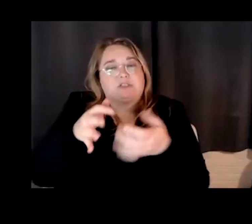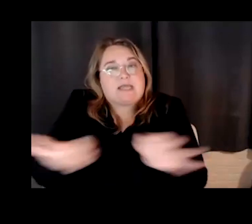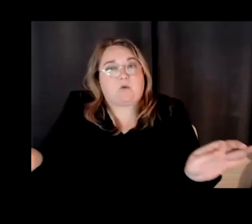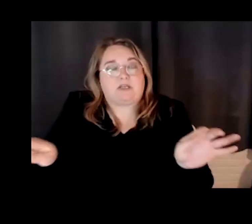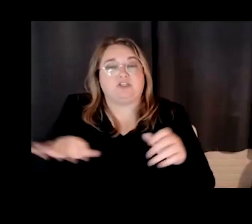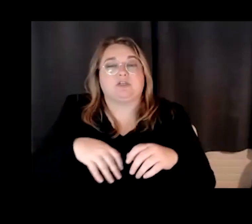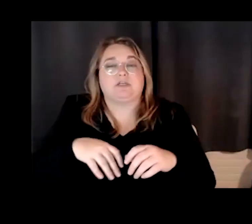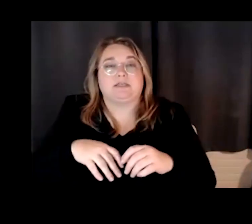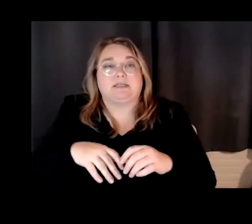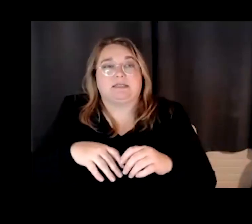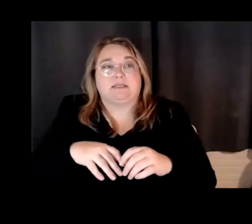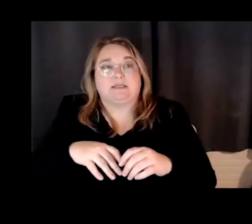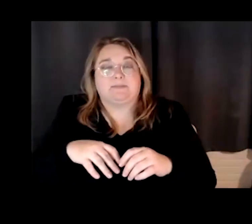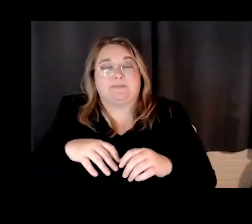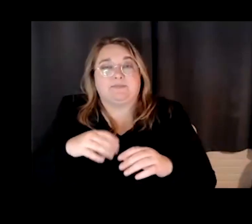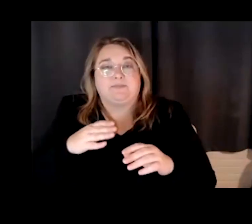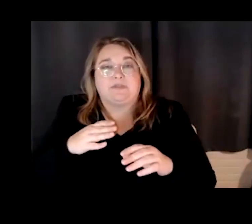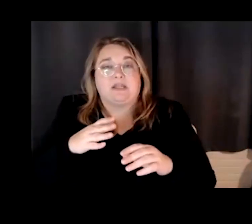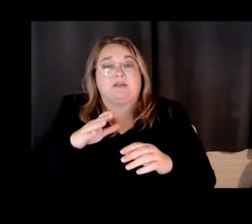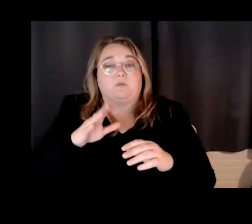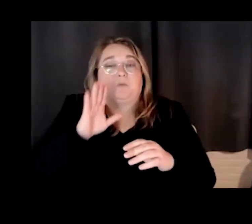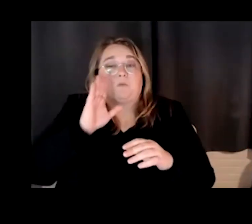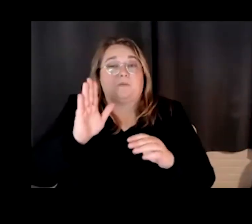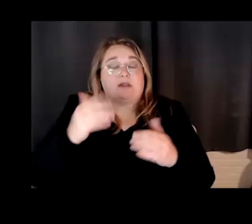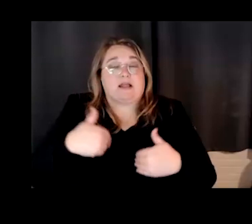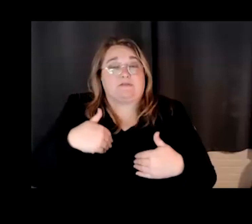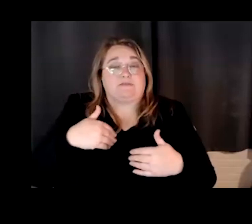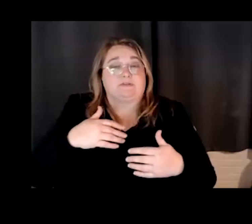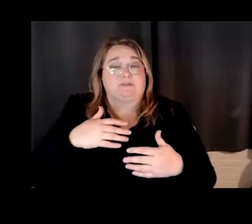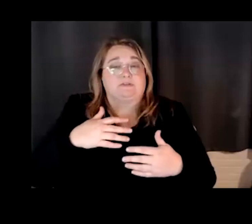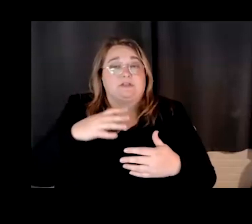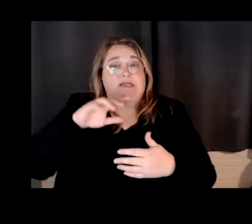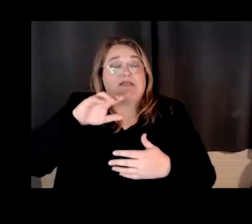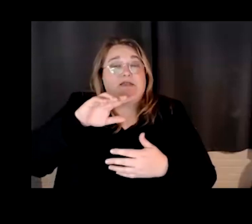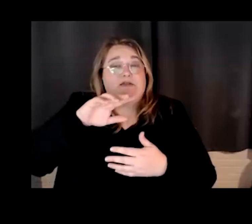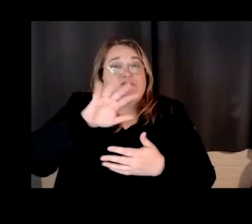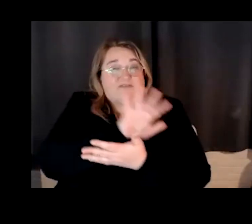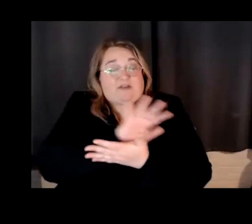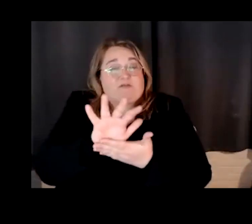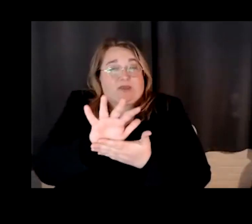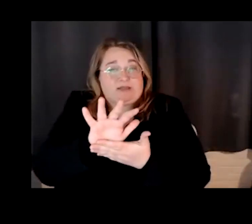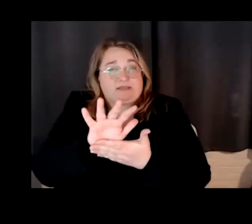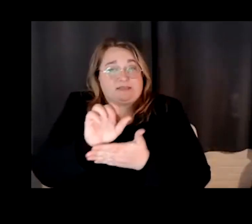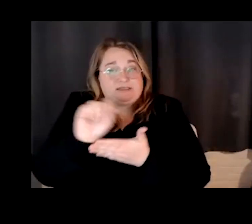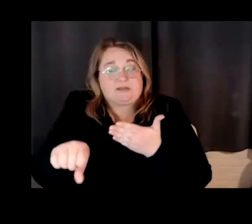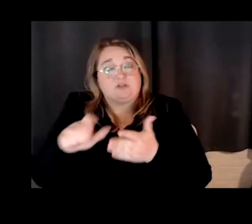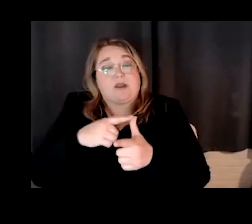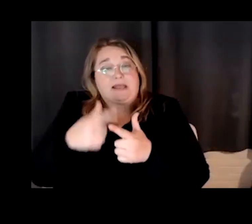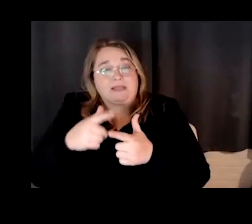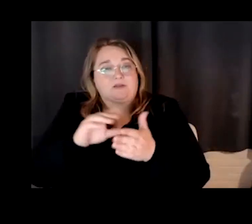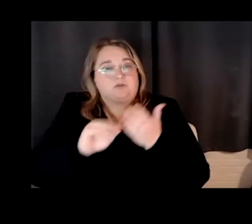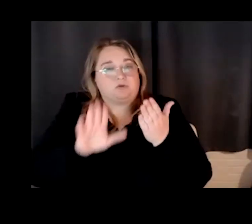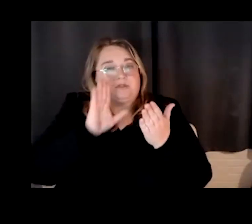to do is have this after the first five weeks of this semester, I'm going have the students work in groups and choose, um, topics.